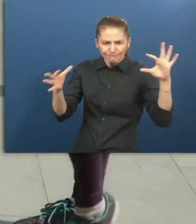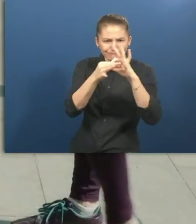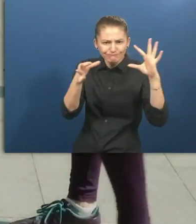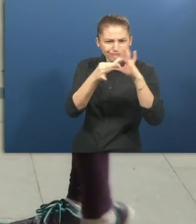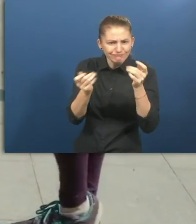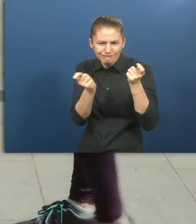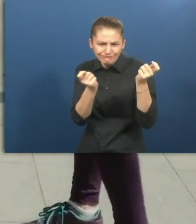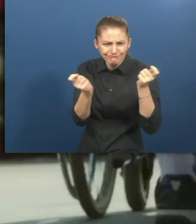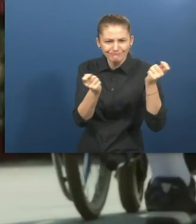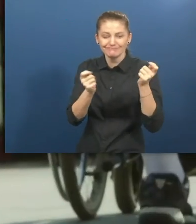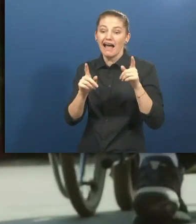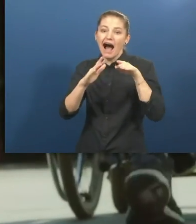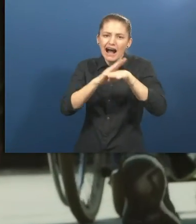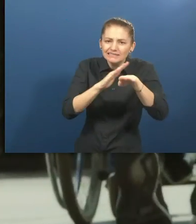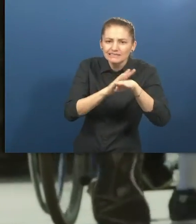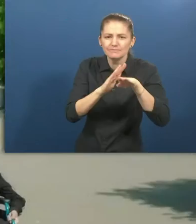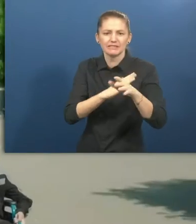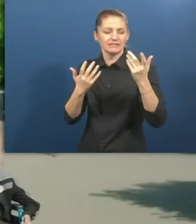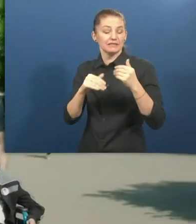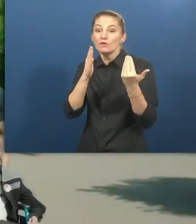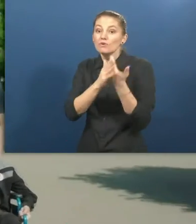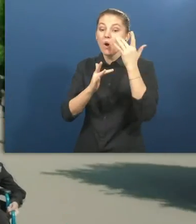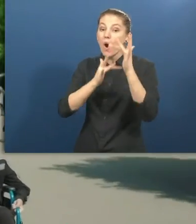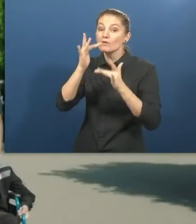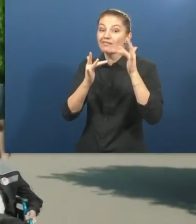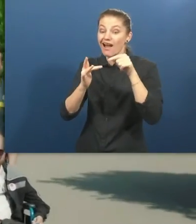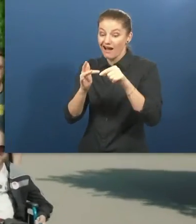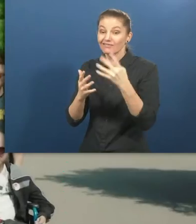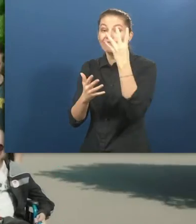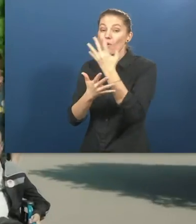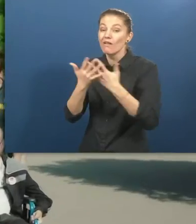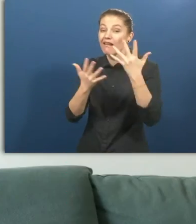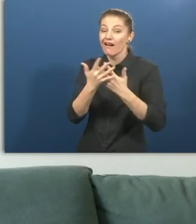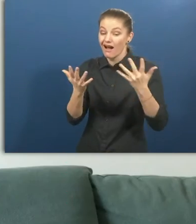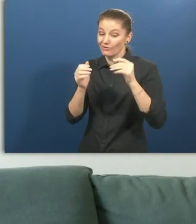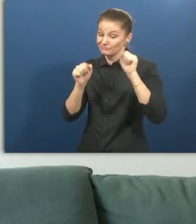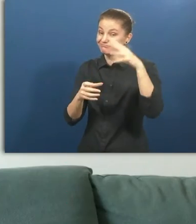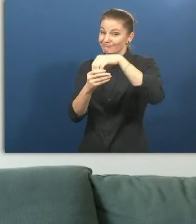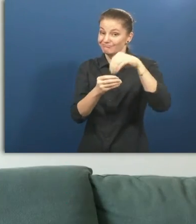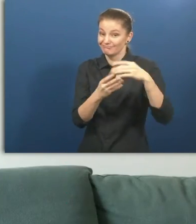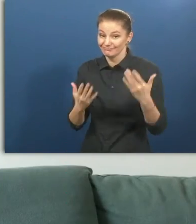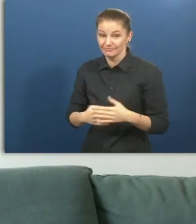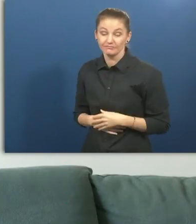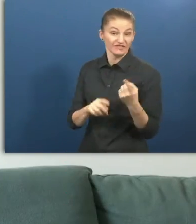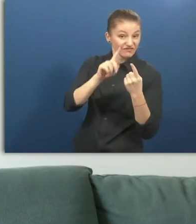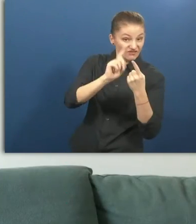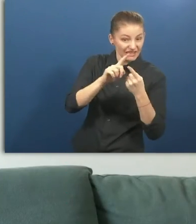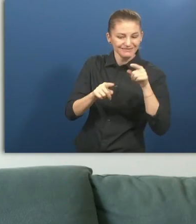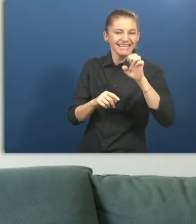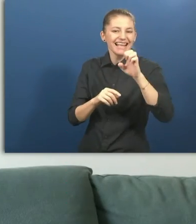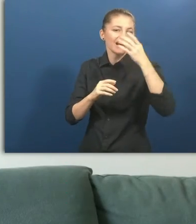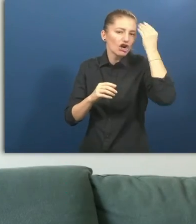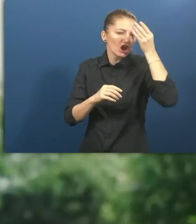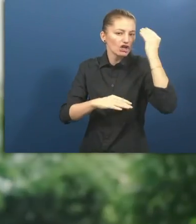infrastructure translated into four languages. On the one hand it is an e-learning platform and on the other hand it is a job